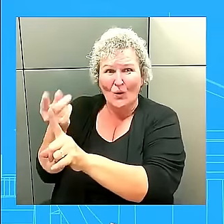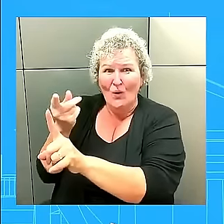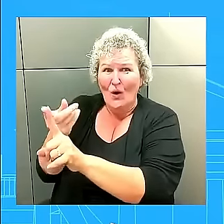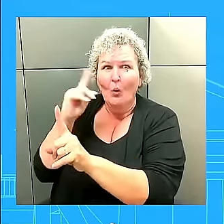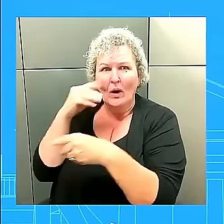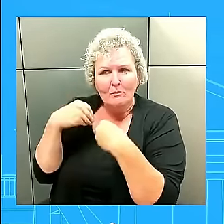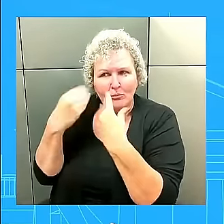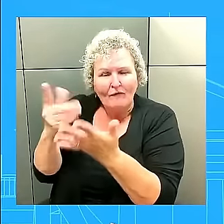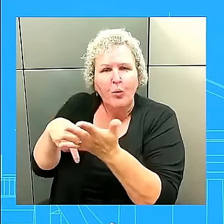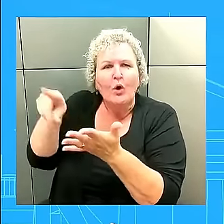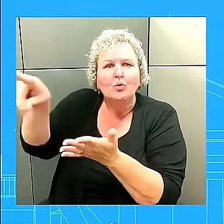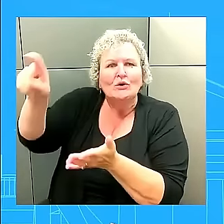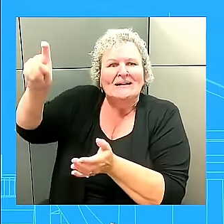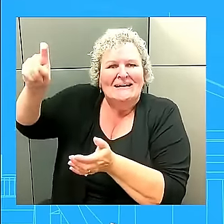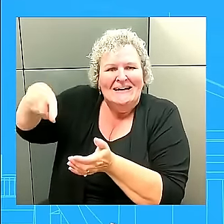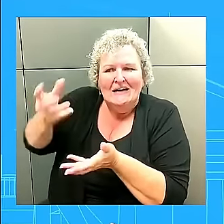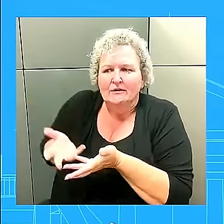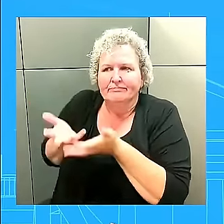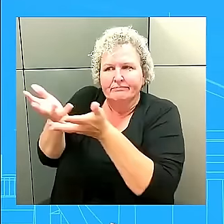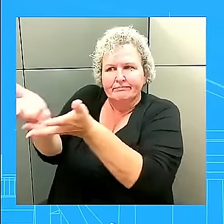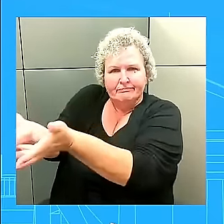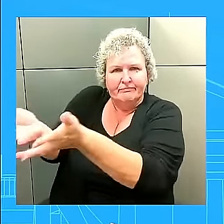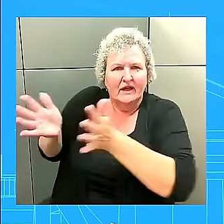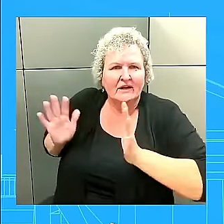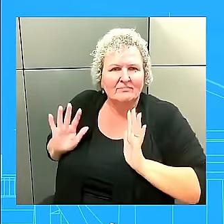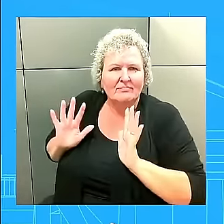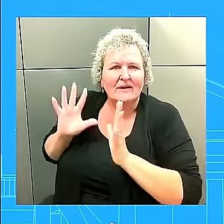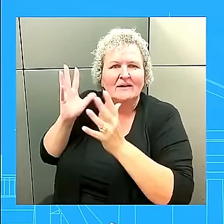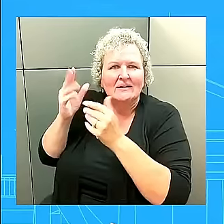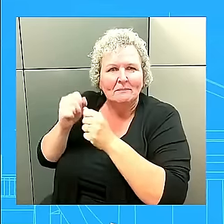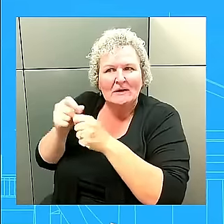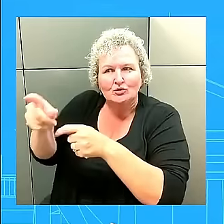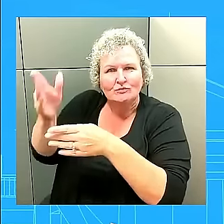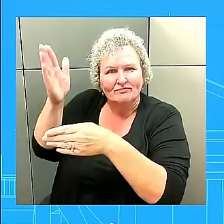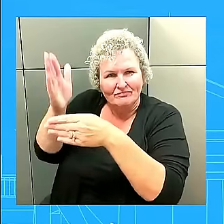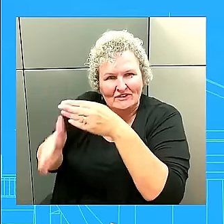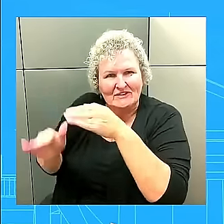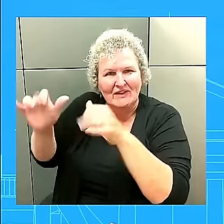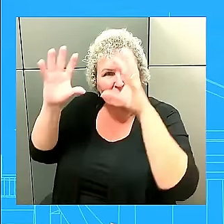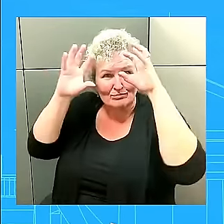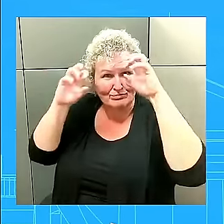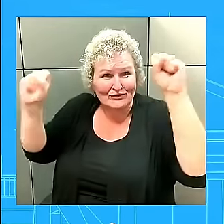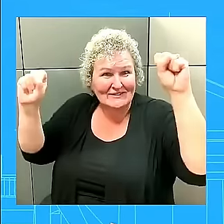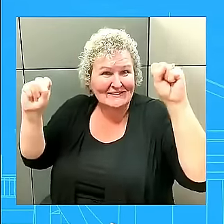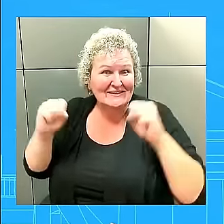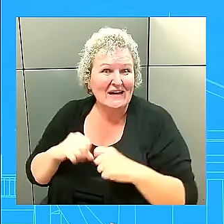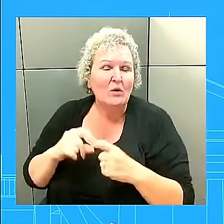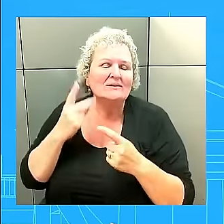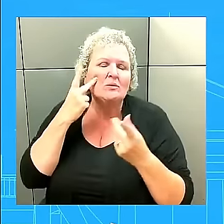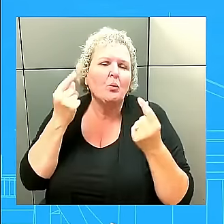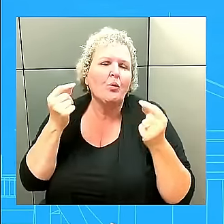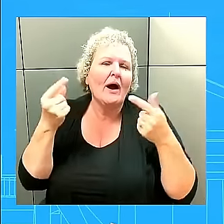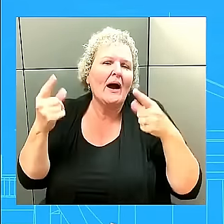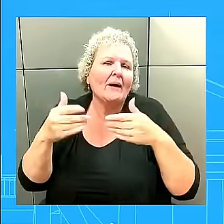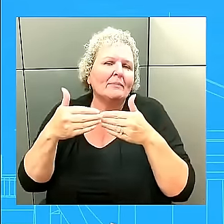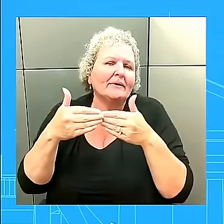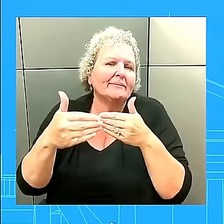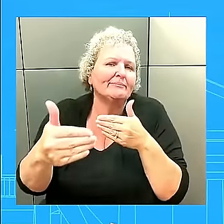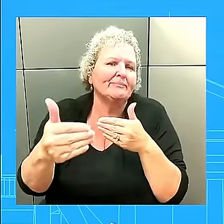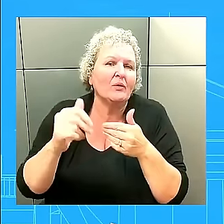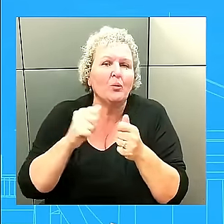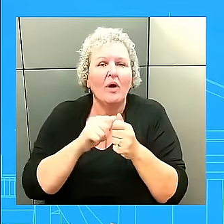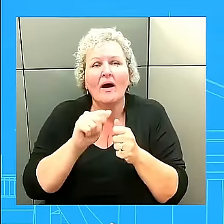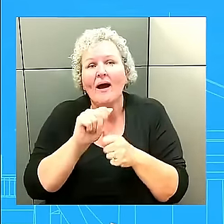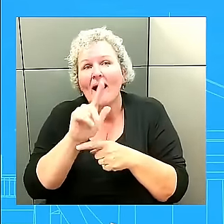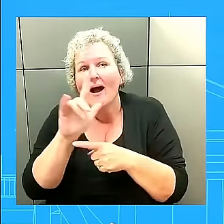the end of his administration, for sure. So you're going to see that continue to flow, and we're talking to allies and partners about what the right next steps ought to be. I'm not at liberty